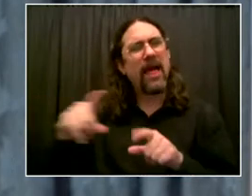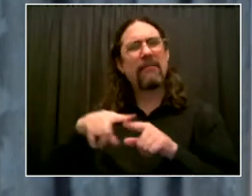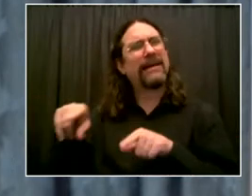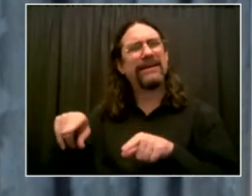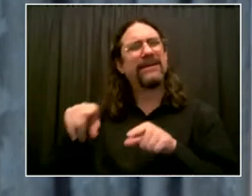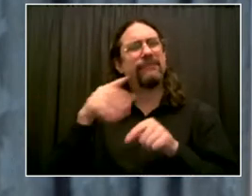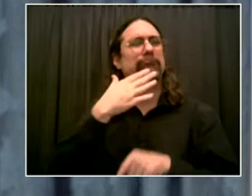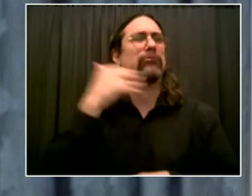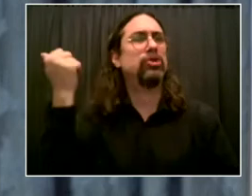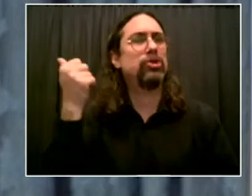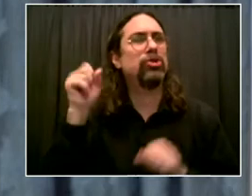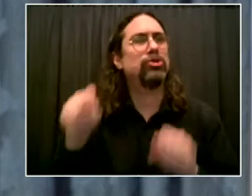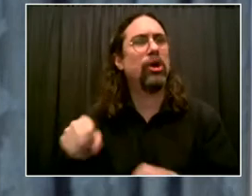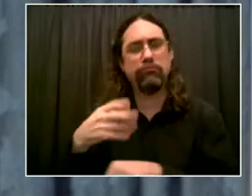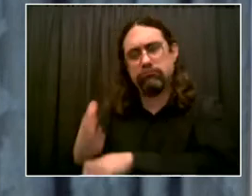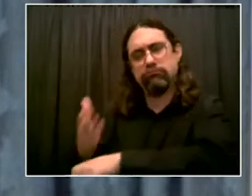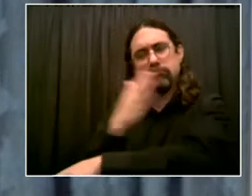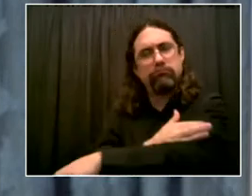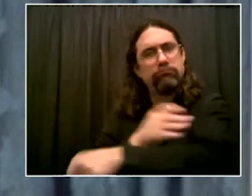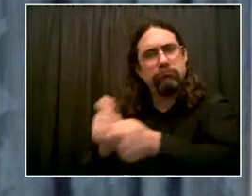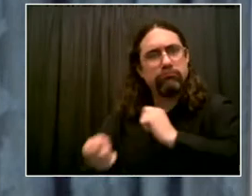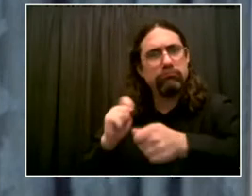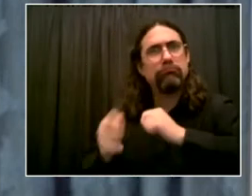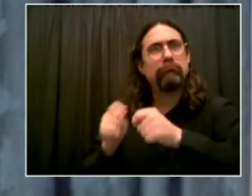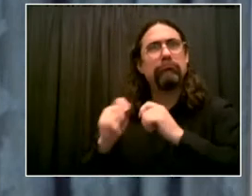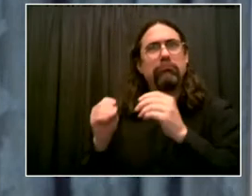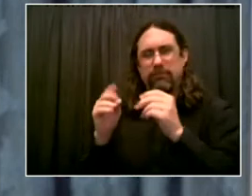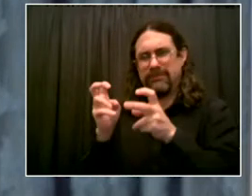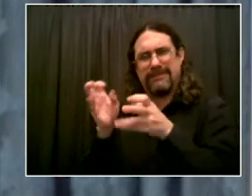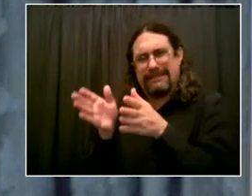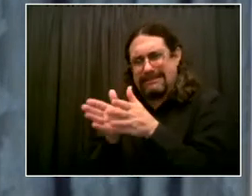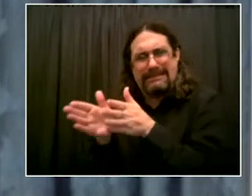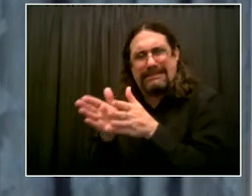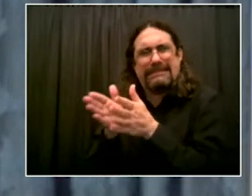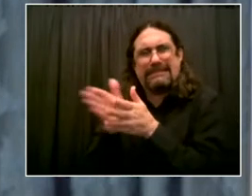heavily trafficked bus route, even more efficient for New Yorkers.